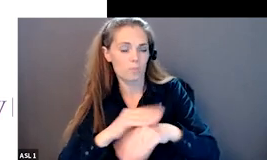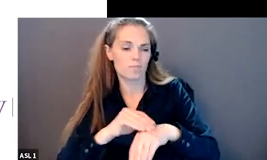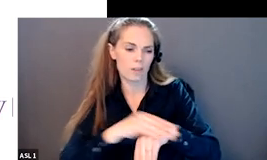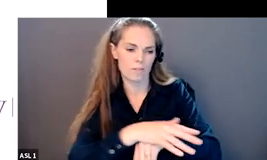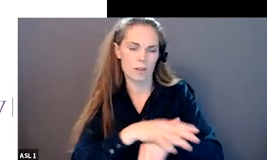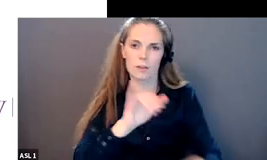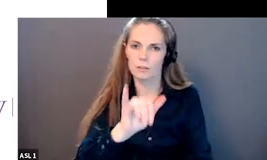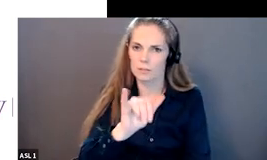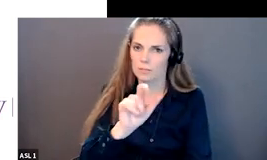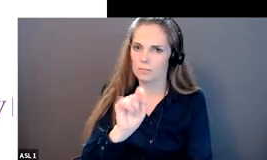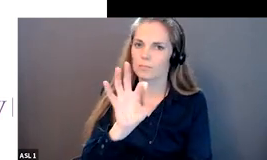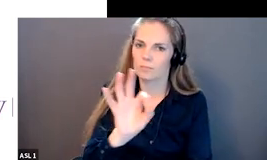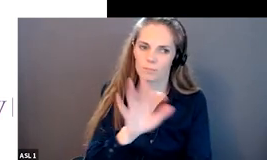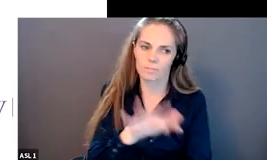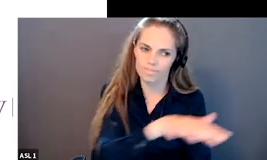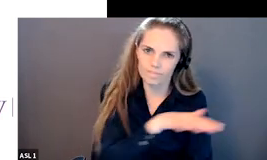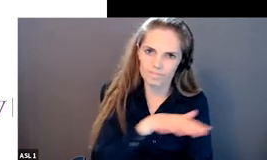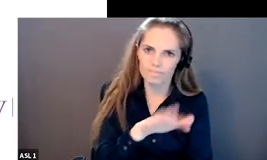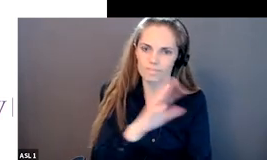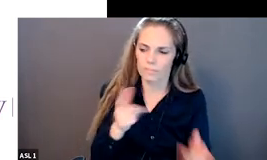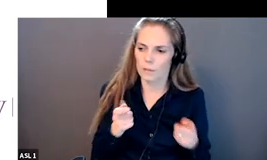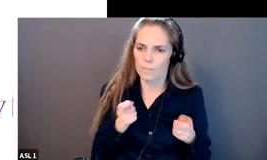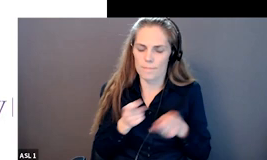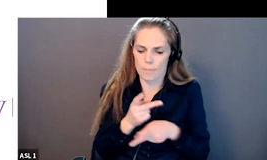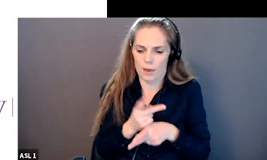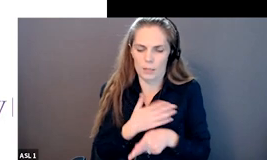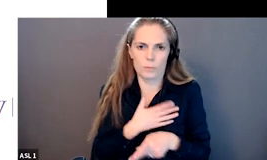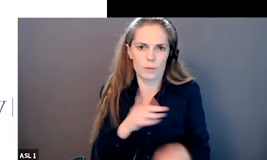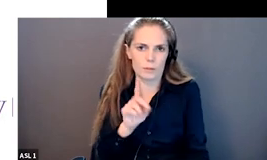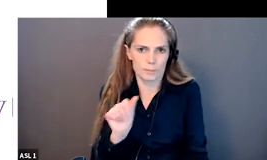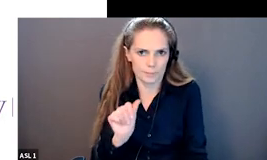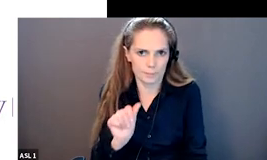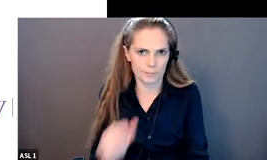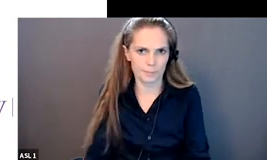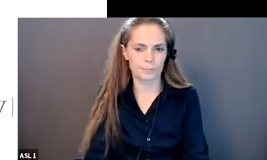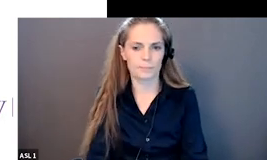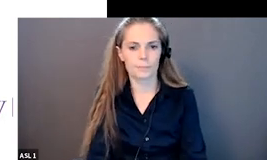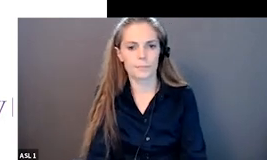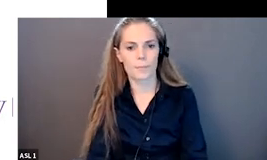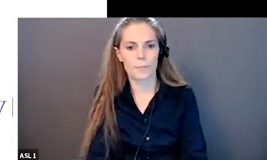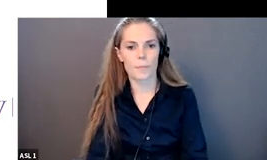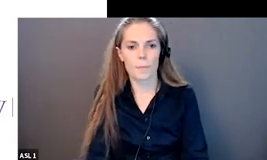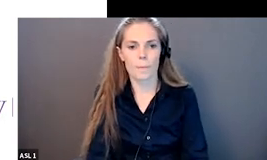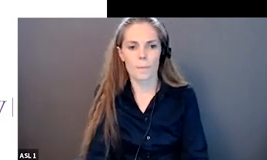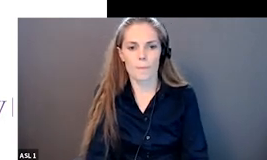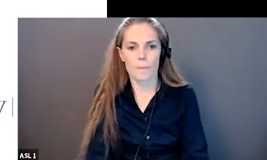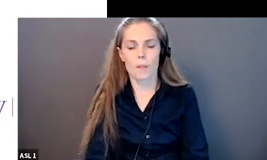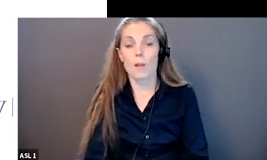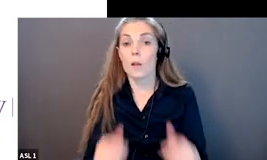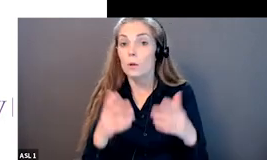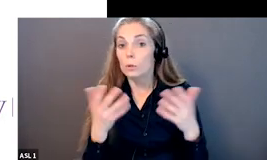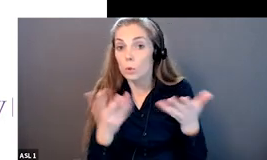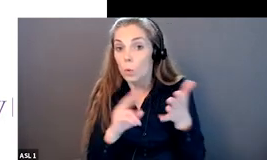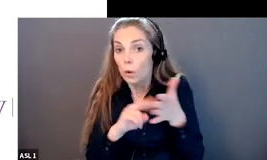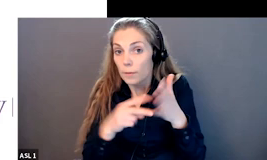um and their ability to manage their their disabilities so um what that kind of means uh